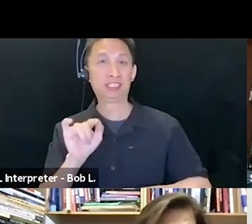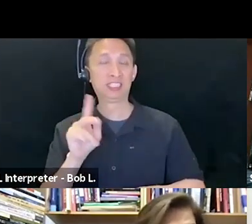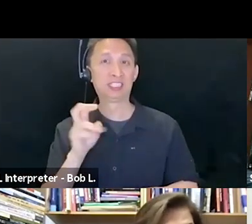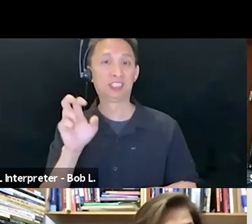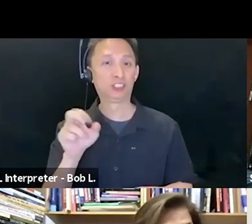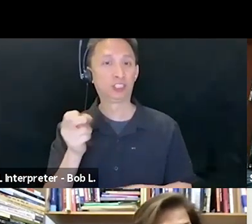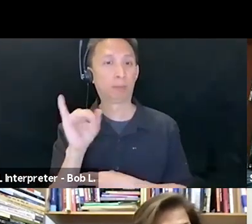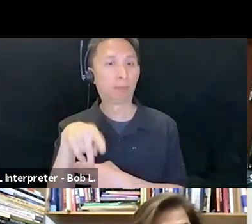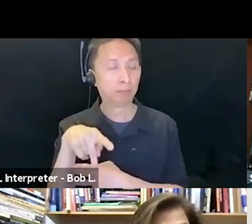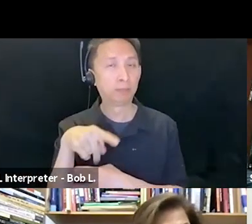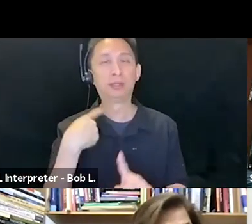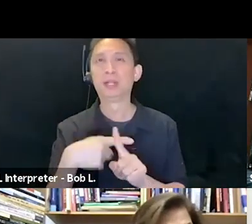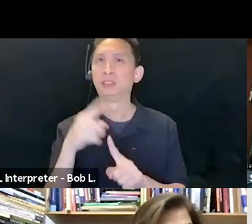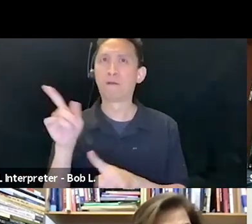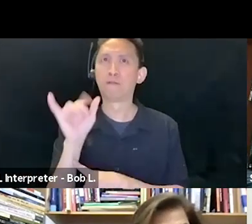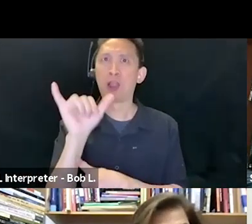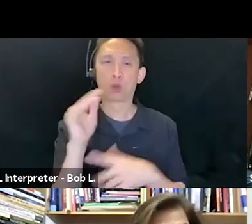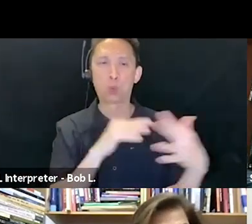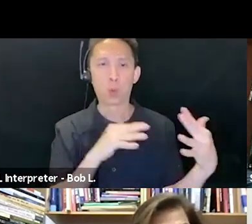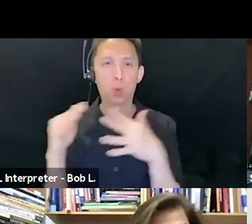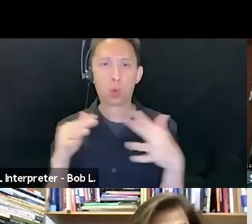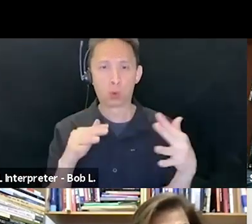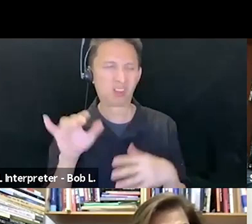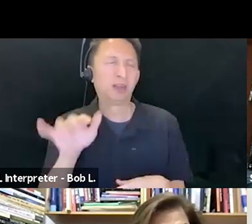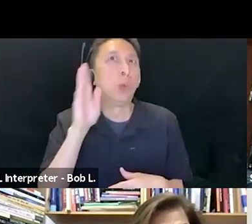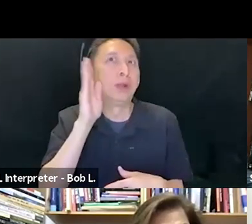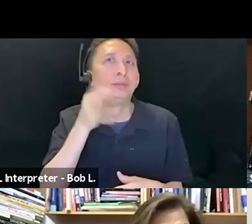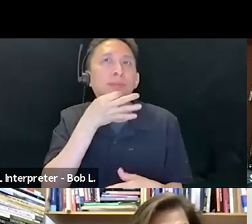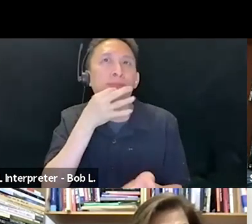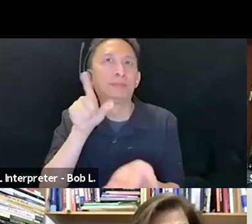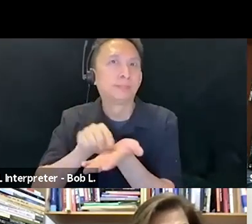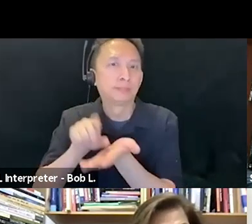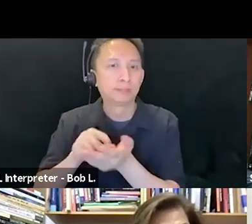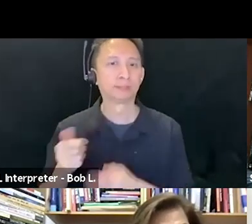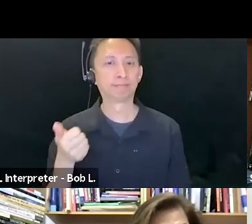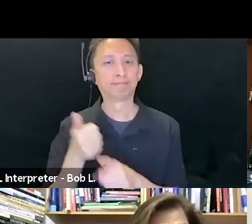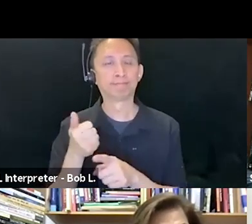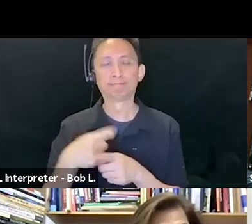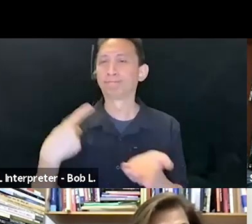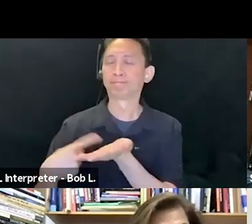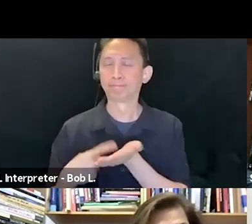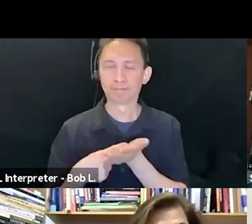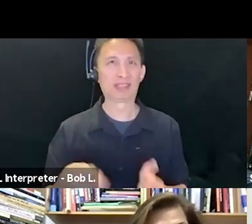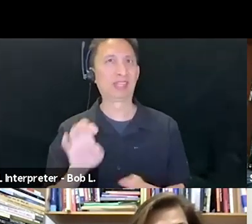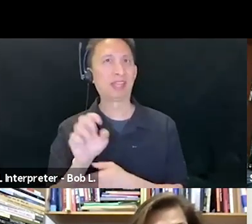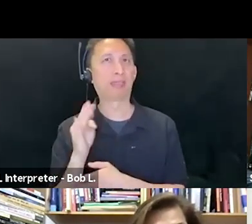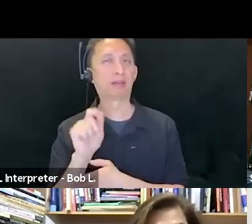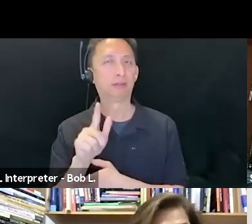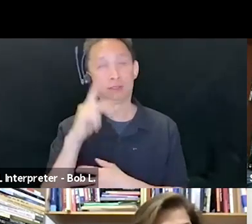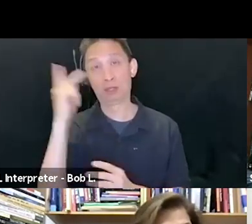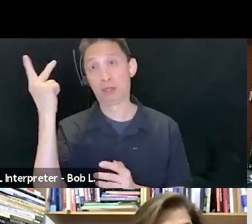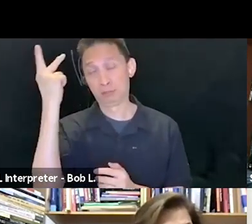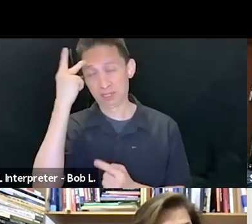She examines there the field of military psychiatry and explores the complex ethical and political implications of shifting